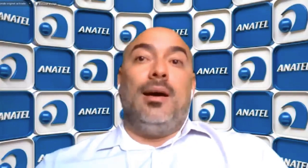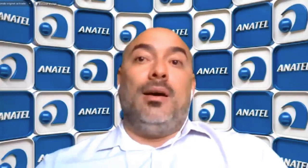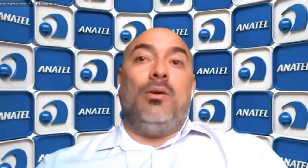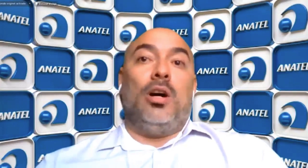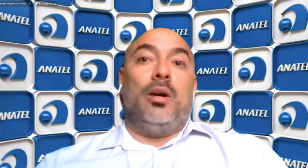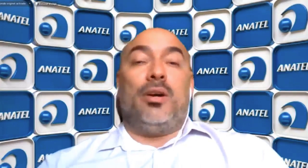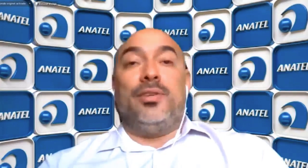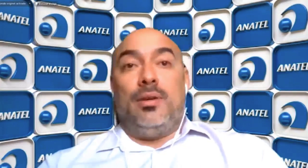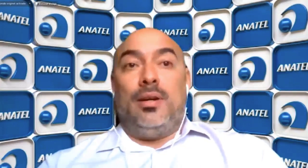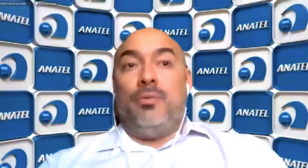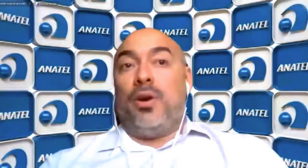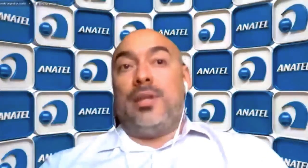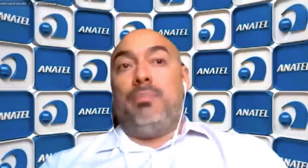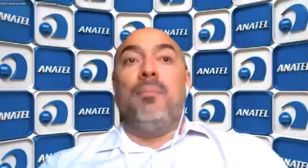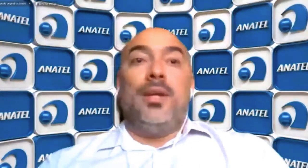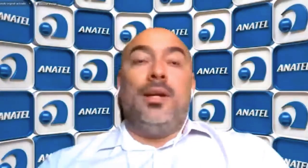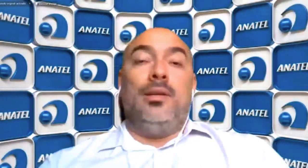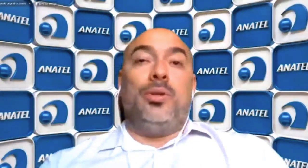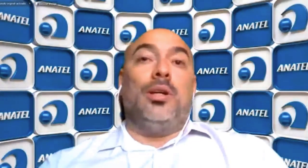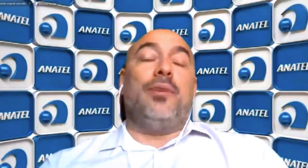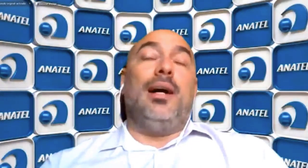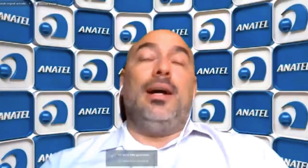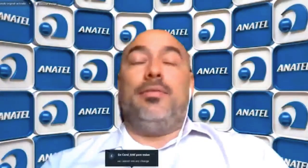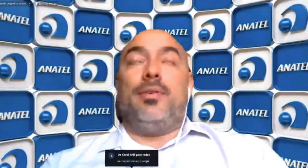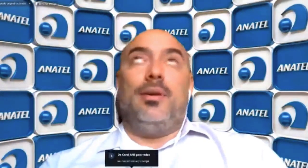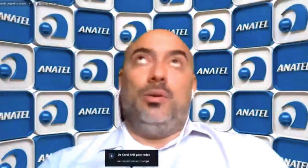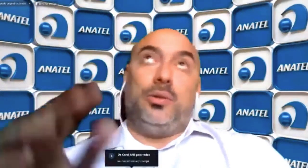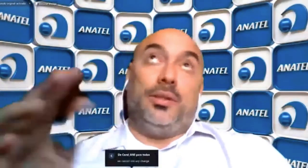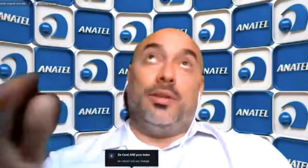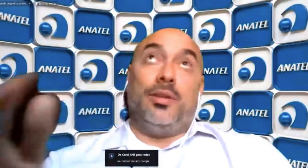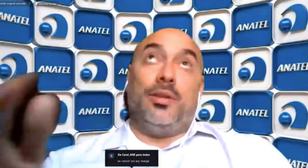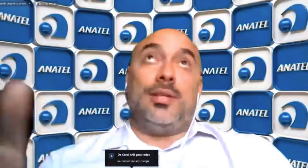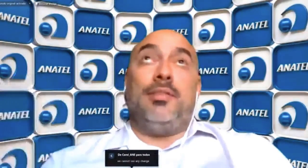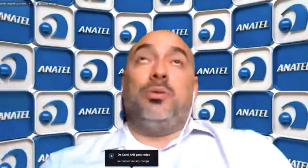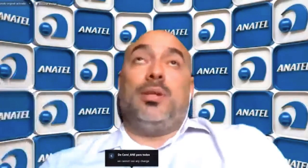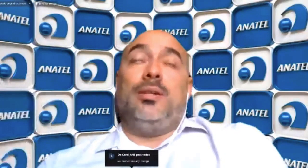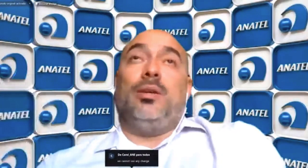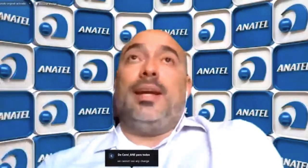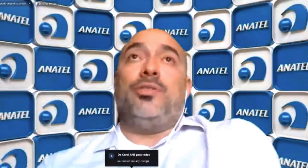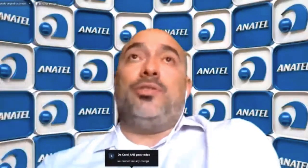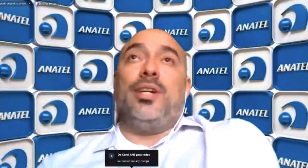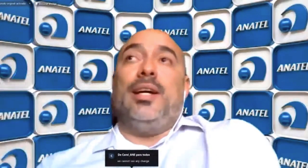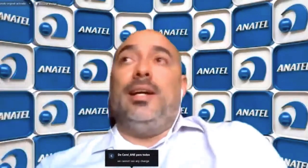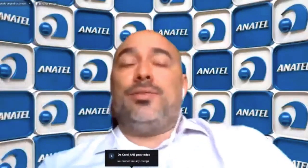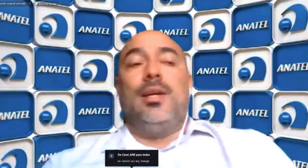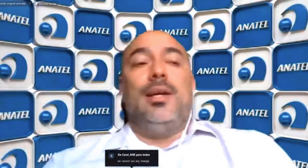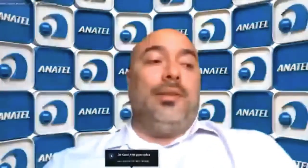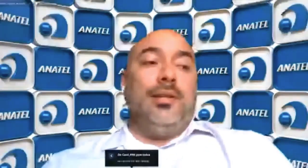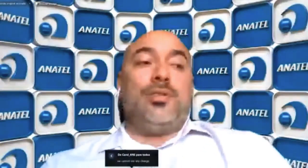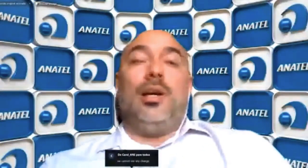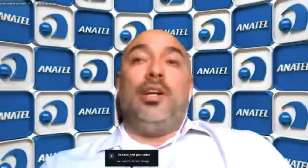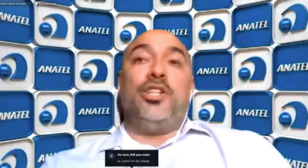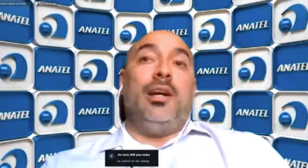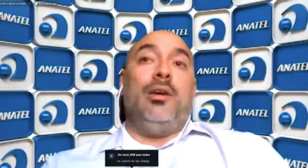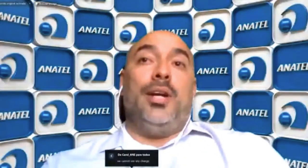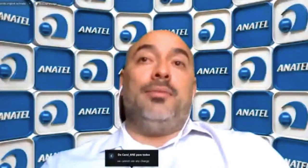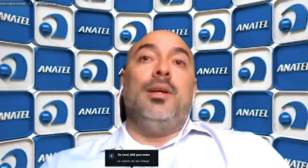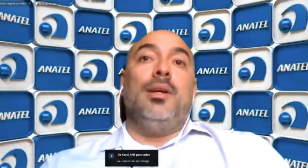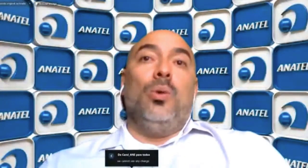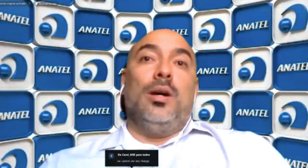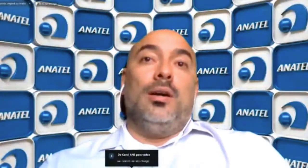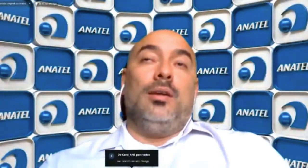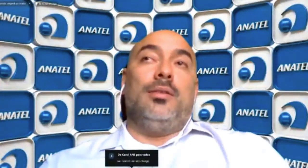Or because, for example, in 3.5 or 3.7 to 3.8 gigahertz. It is sharing